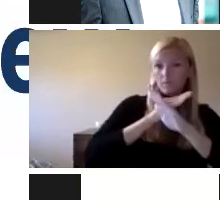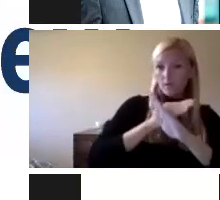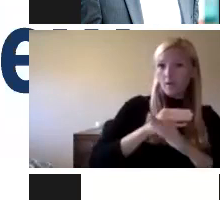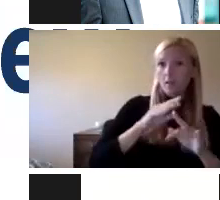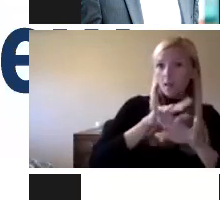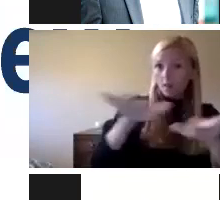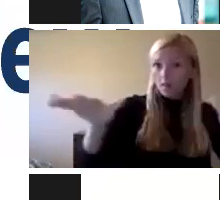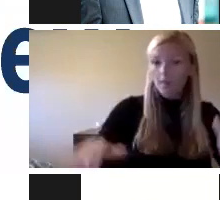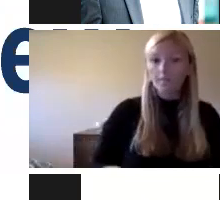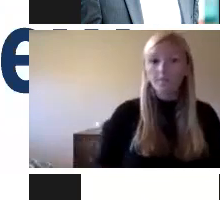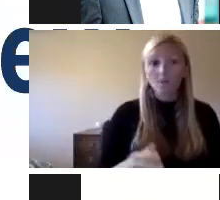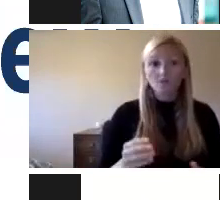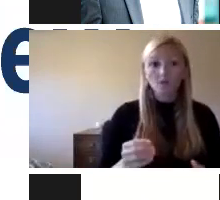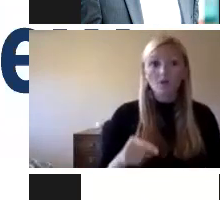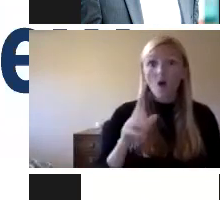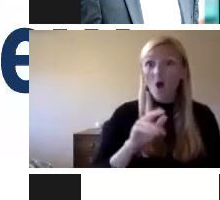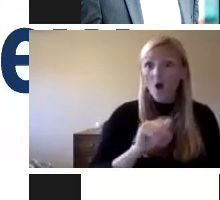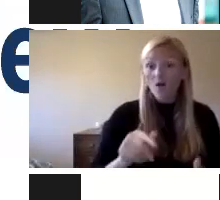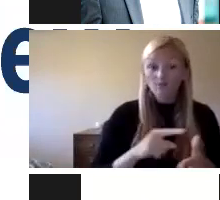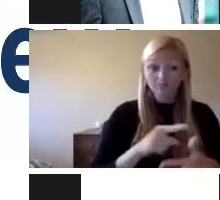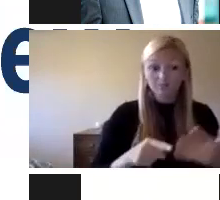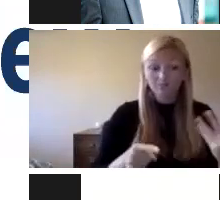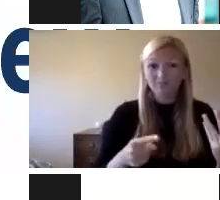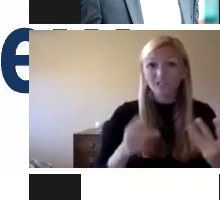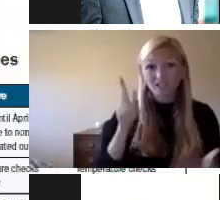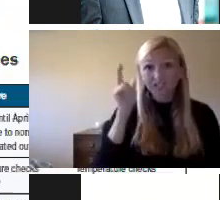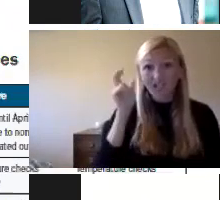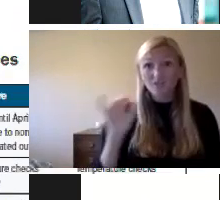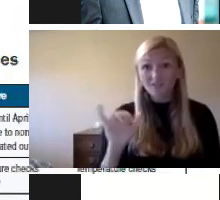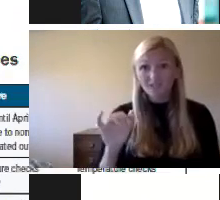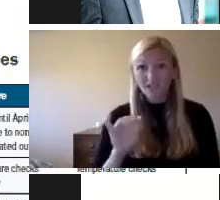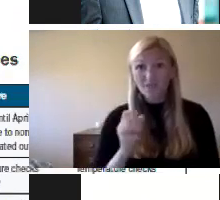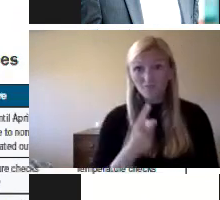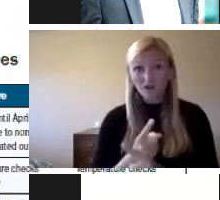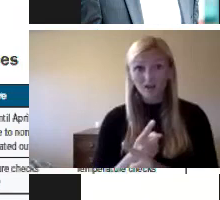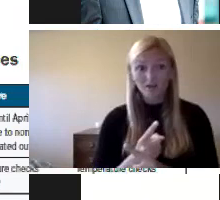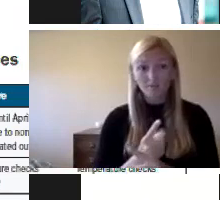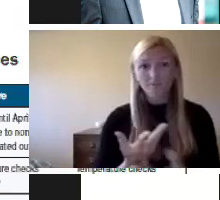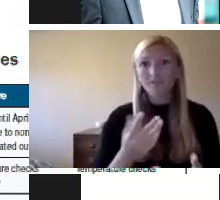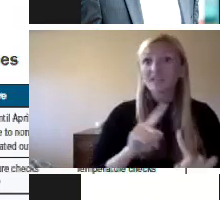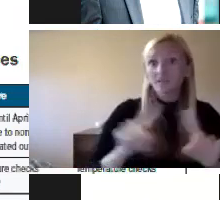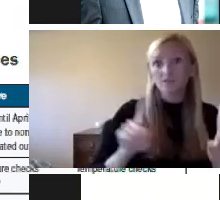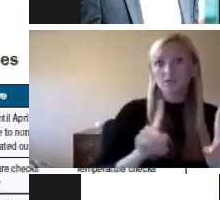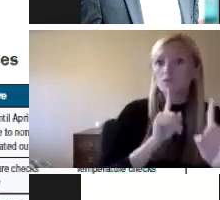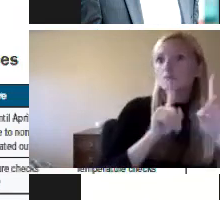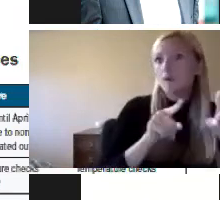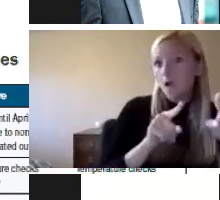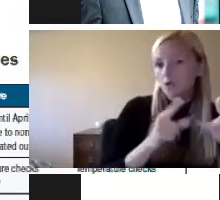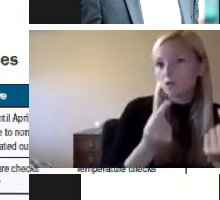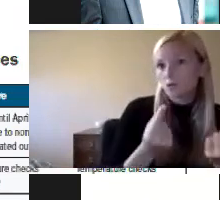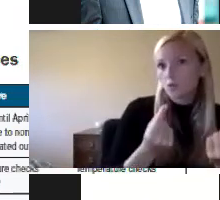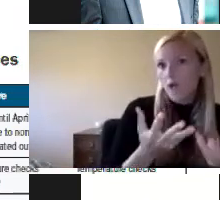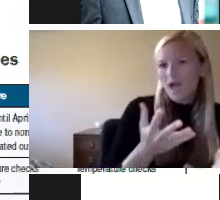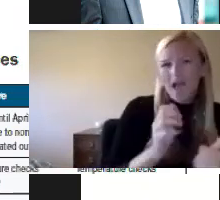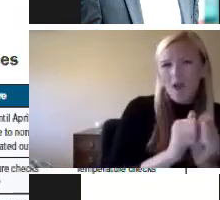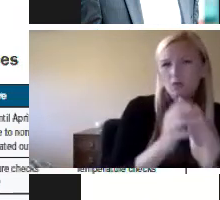none of this really sounds different does it? The difference is how we react and how we're getting information is